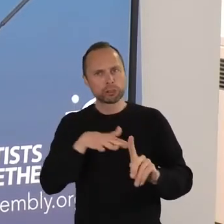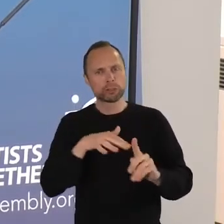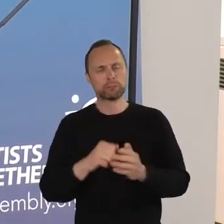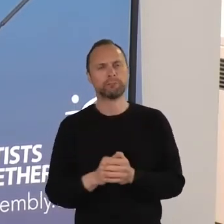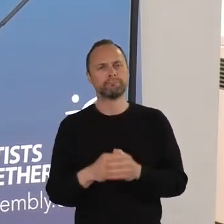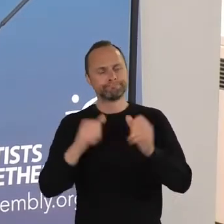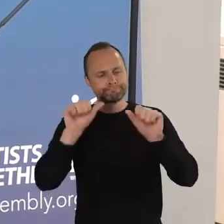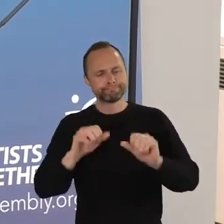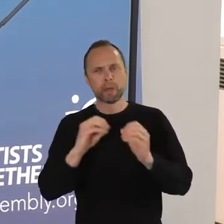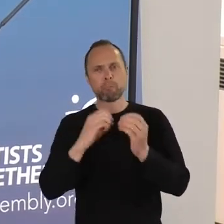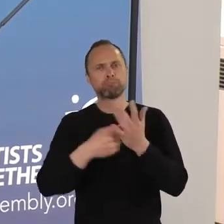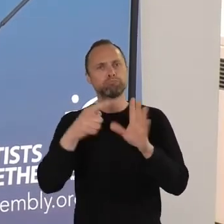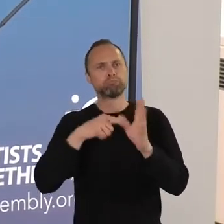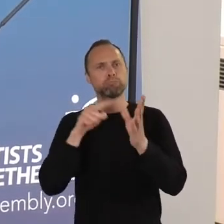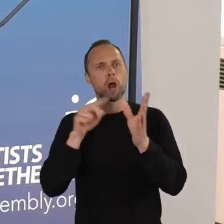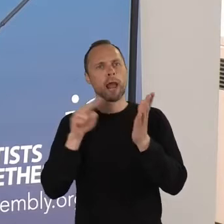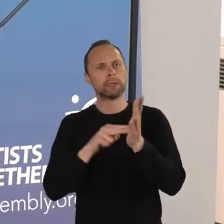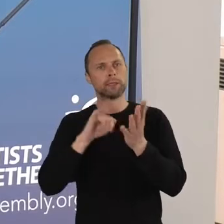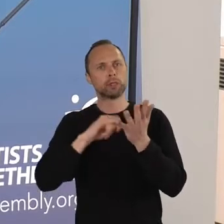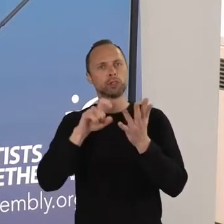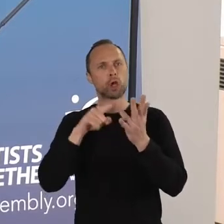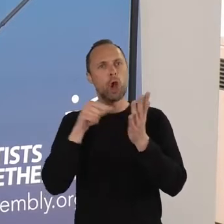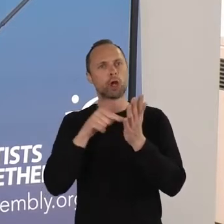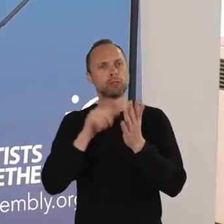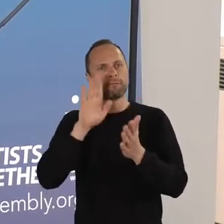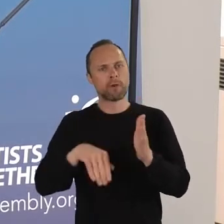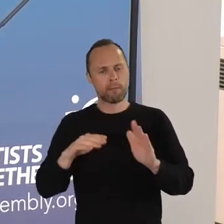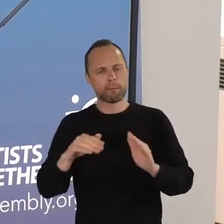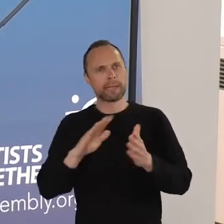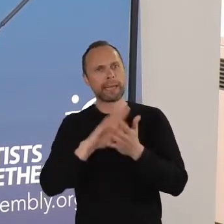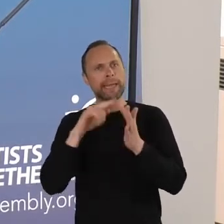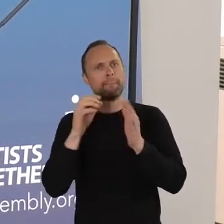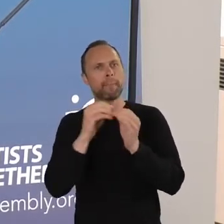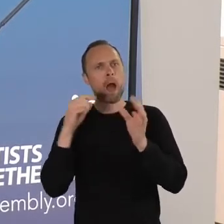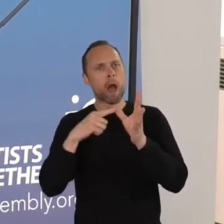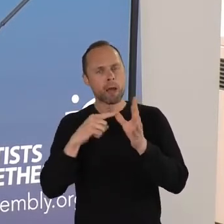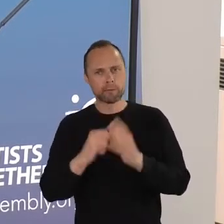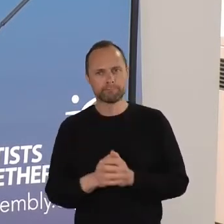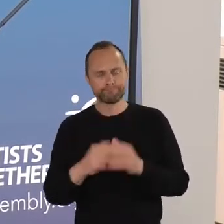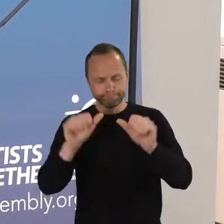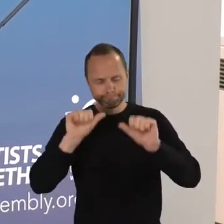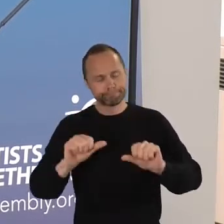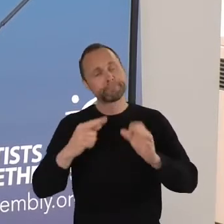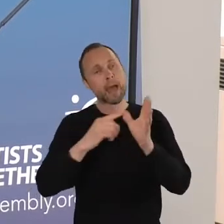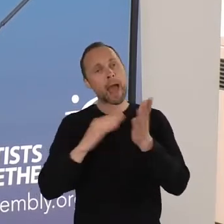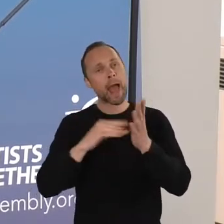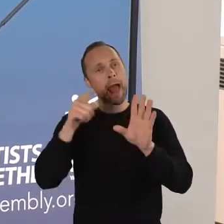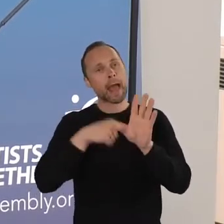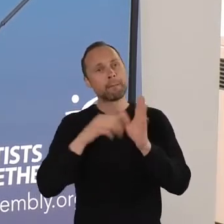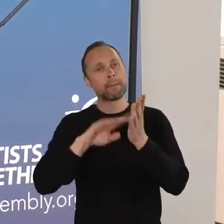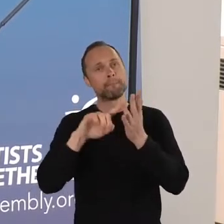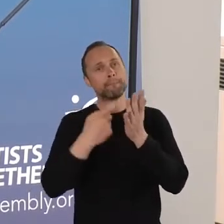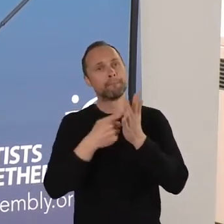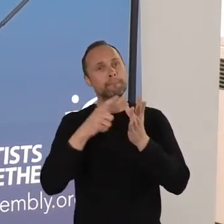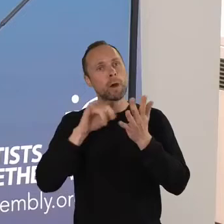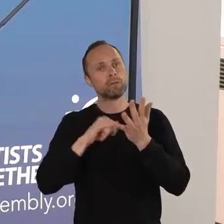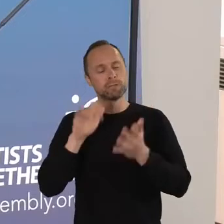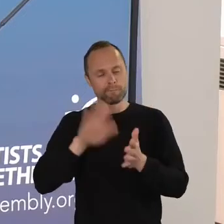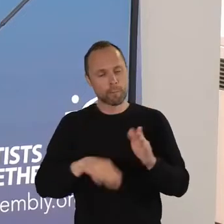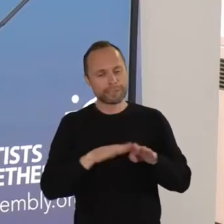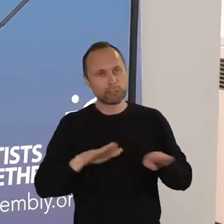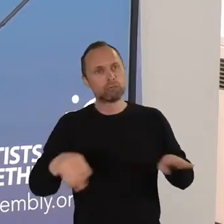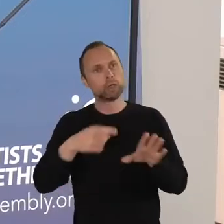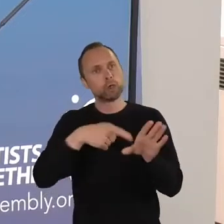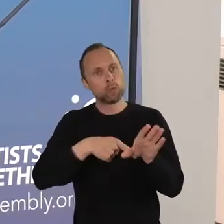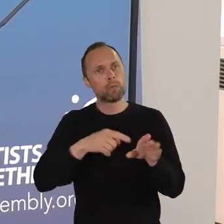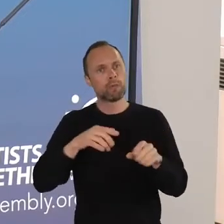Brian Scott from the Heart of England Baptist Association, Amy Morris representing children, youth